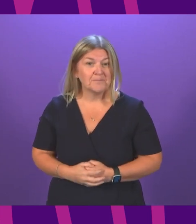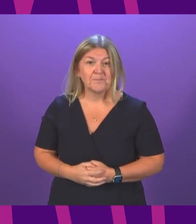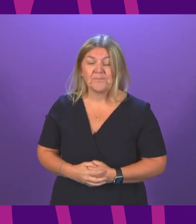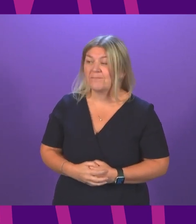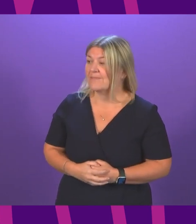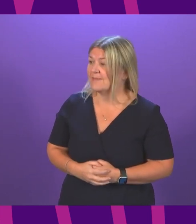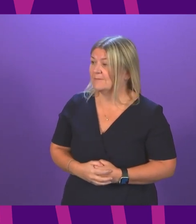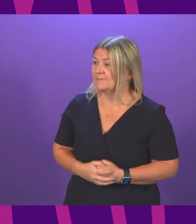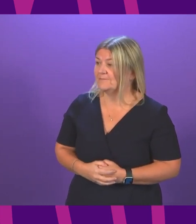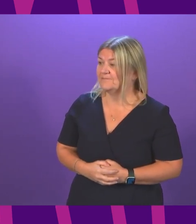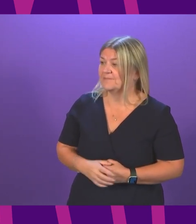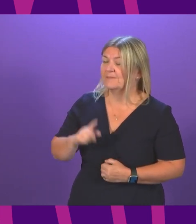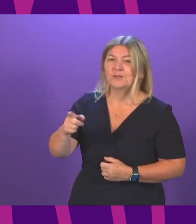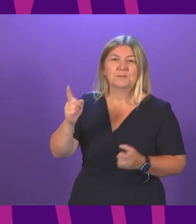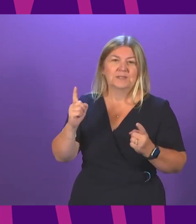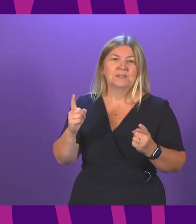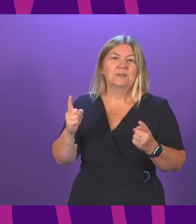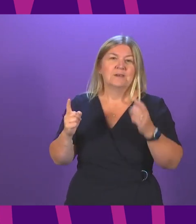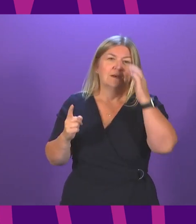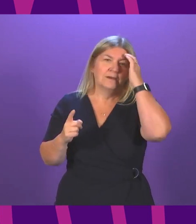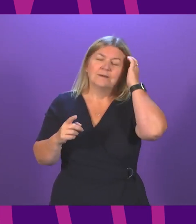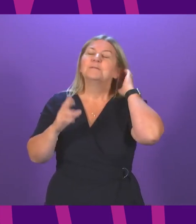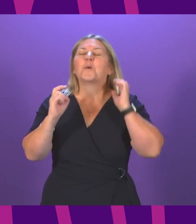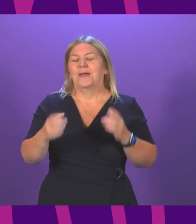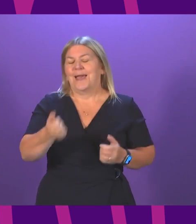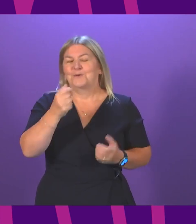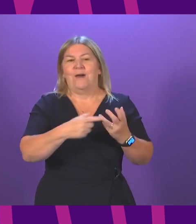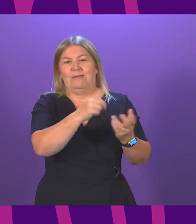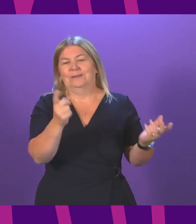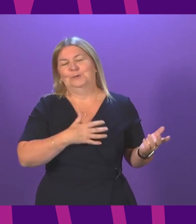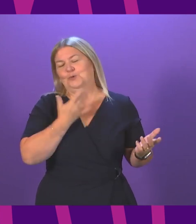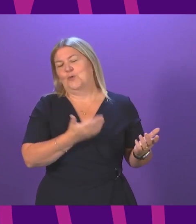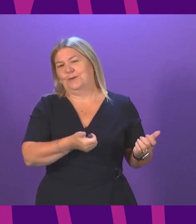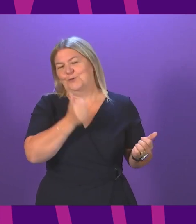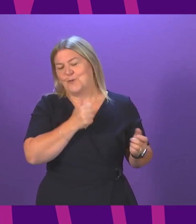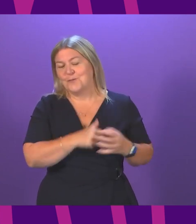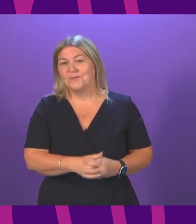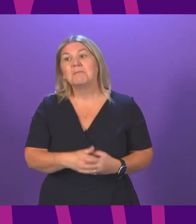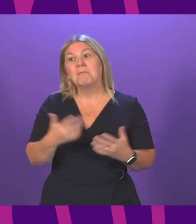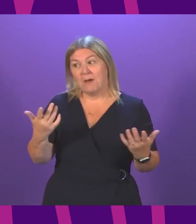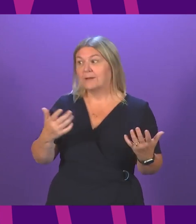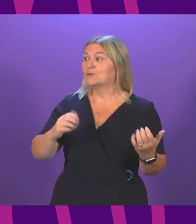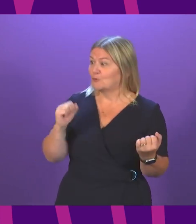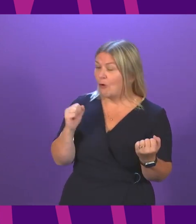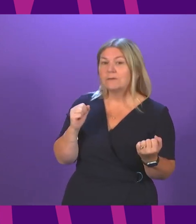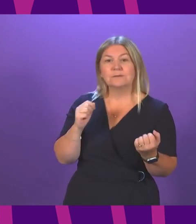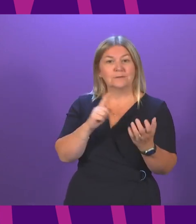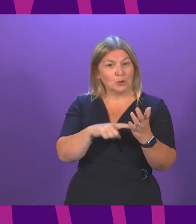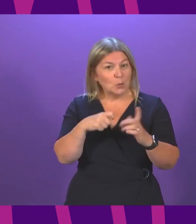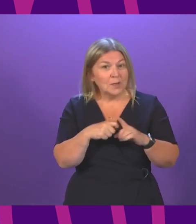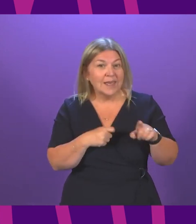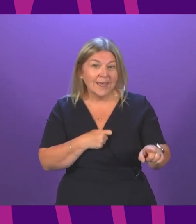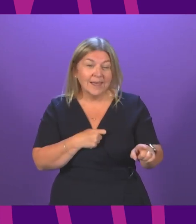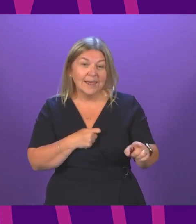Well, the Conservatives don't like to hear this, but we right now, not just in Scotland, but across the UK are in the quite